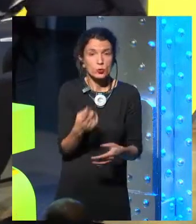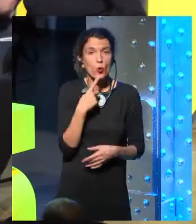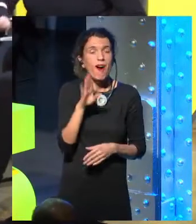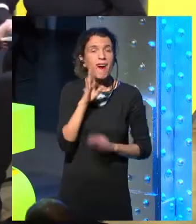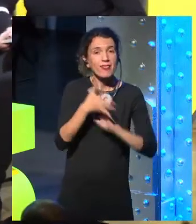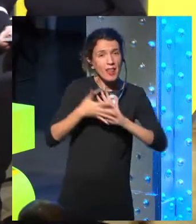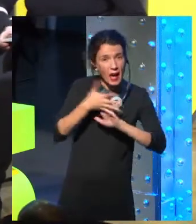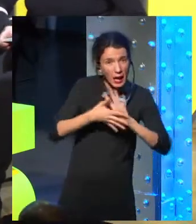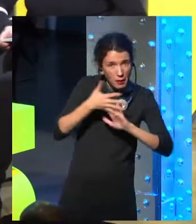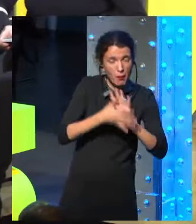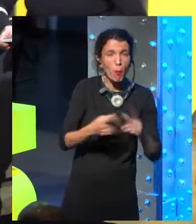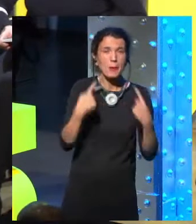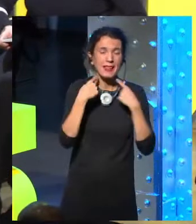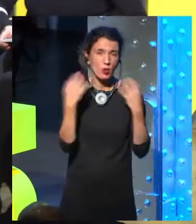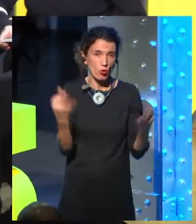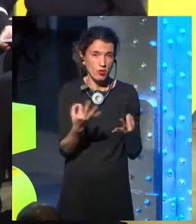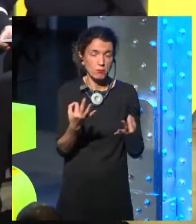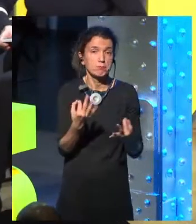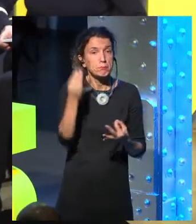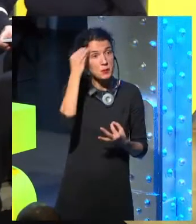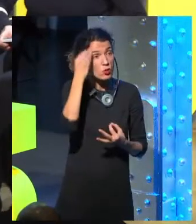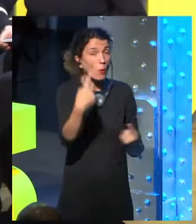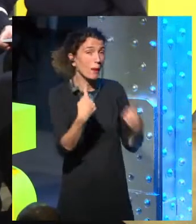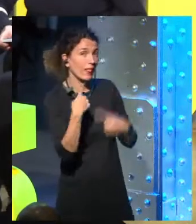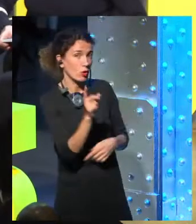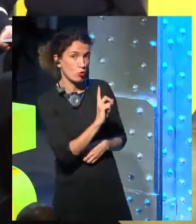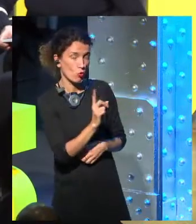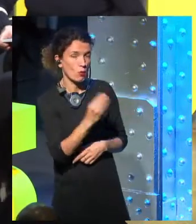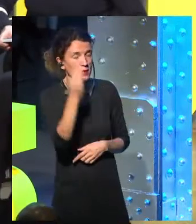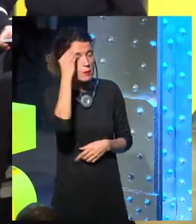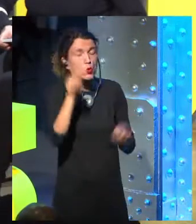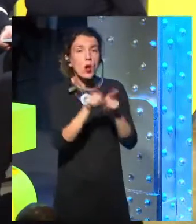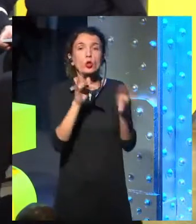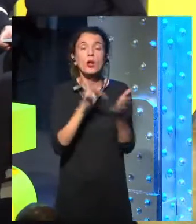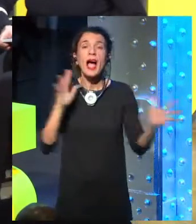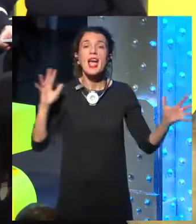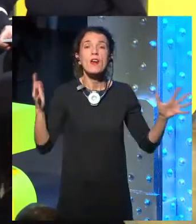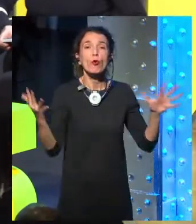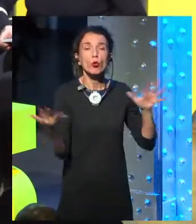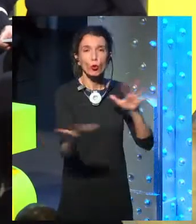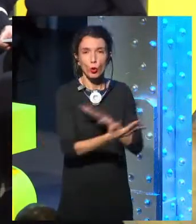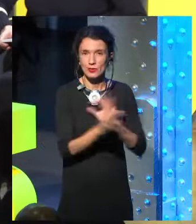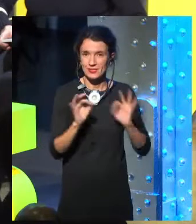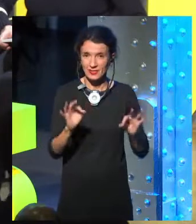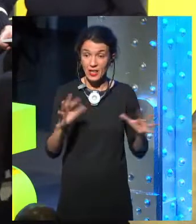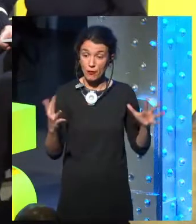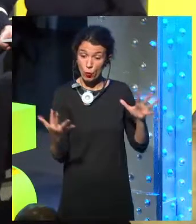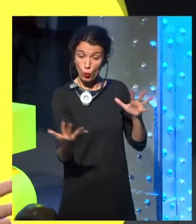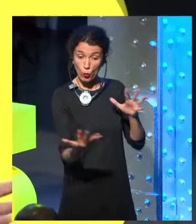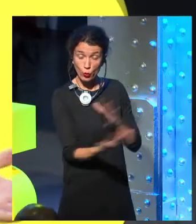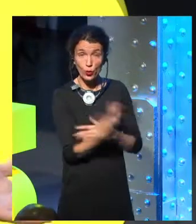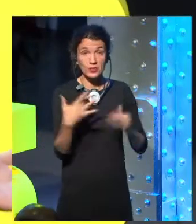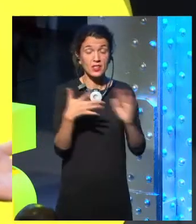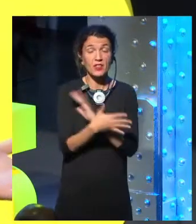just very briefly, you said that what have we lost? I think that we don't lose, it's just an evolution, and as far as we are evolving,